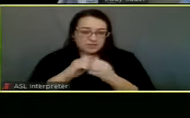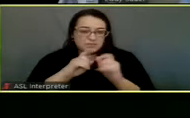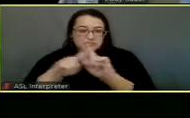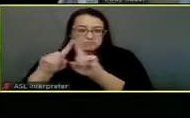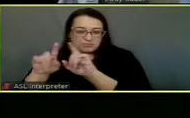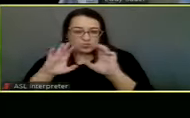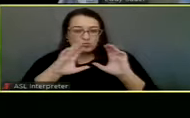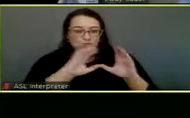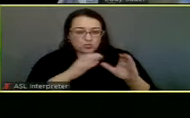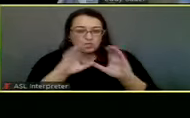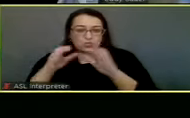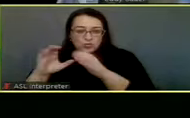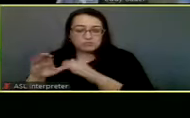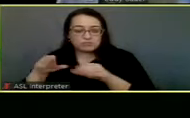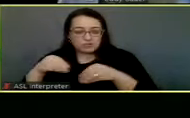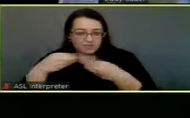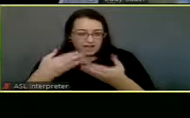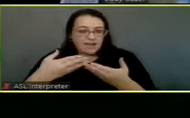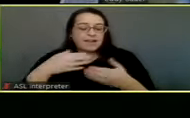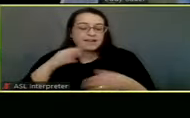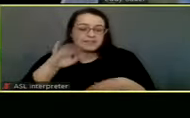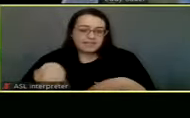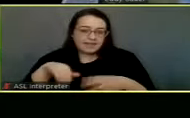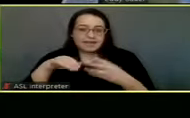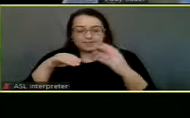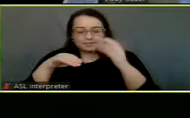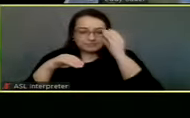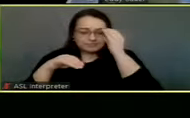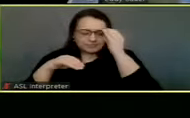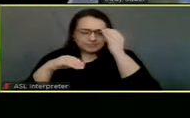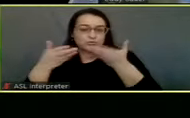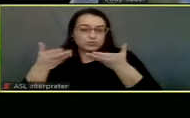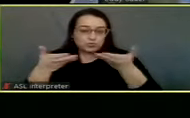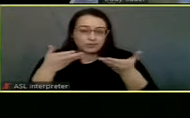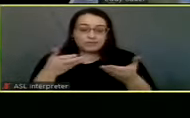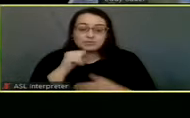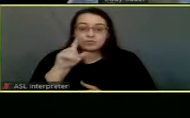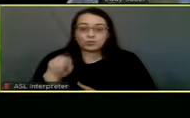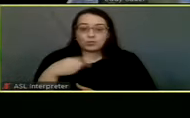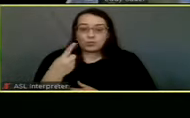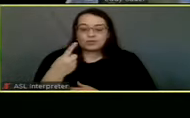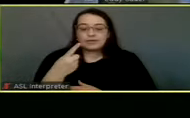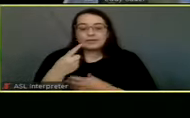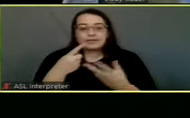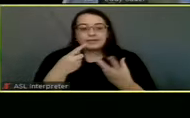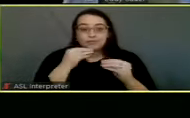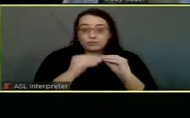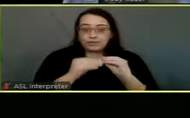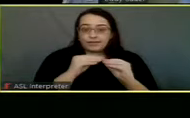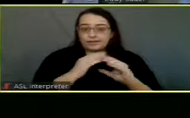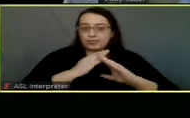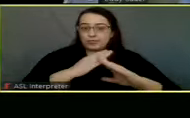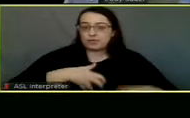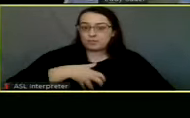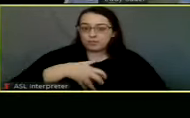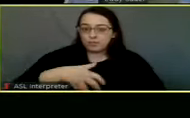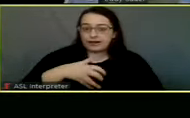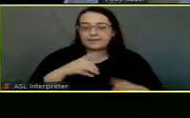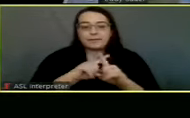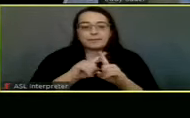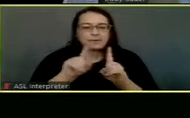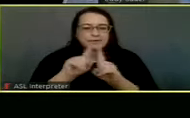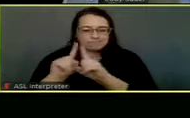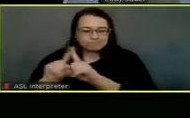and, uh, vets that can provide um, not only, um, spayed and neuter services, but also,